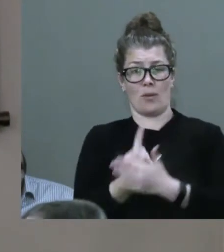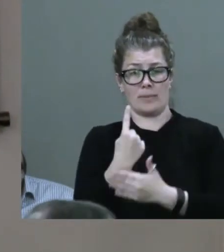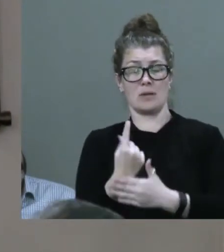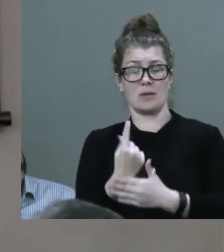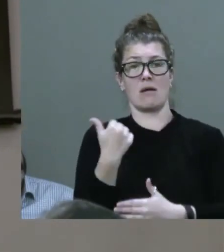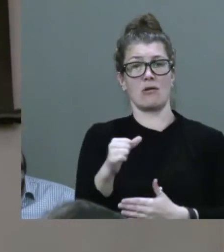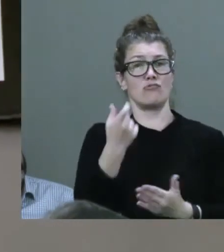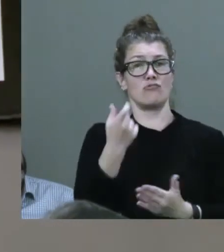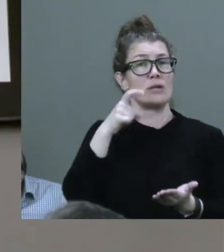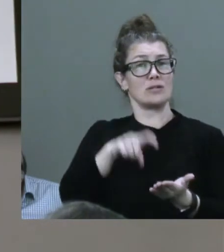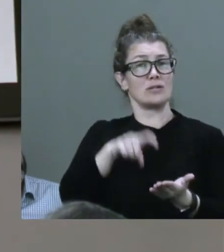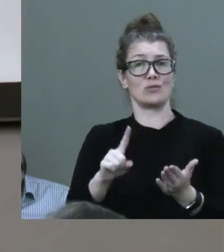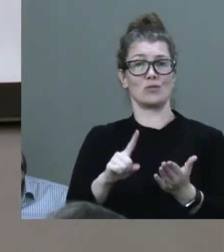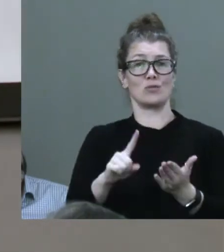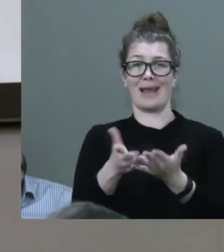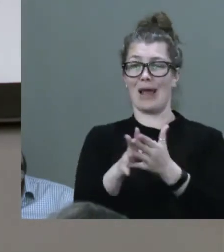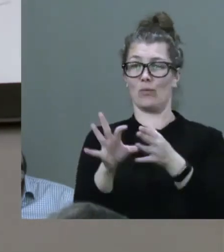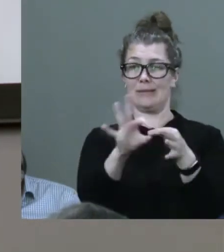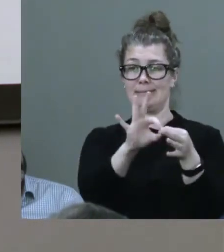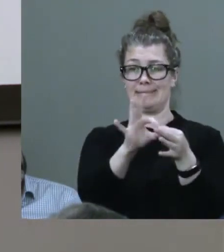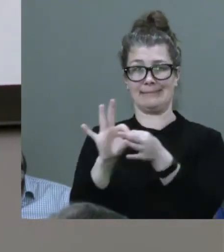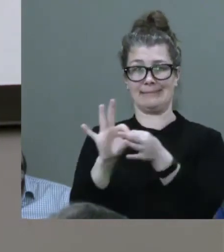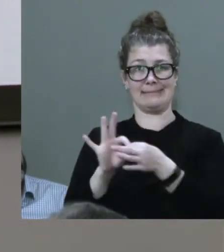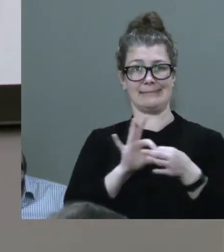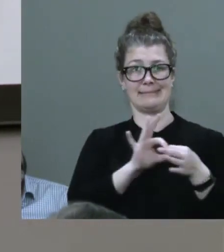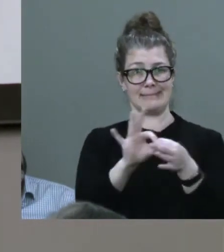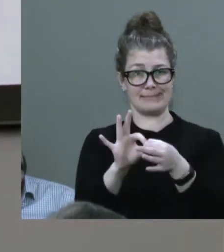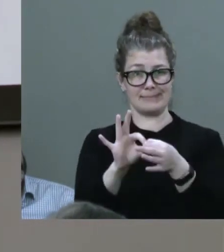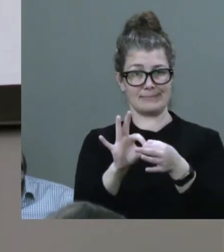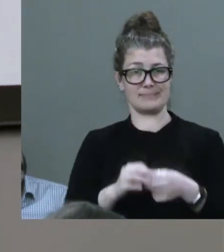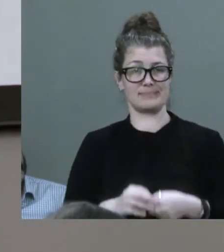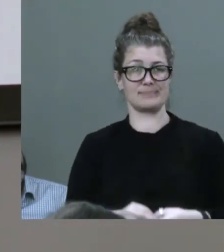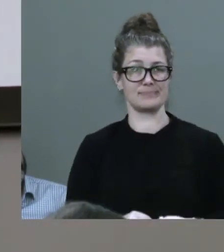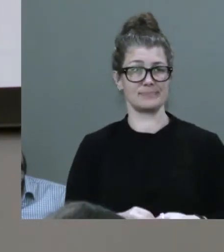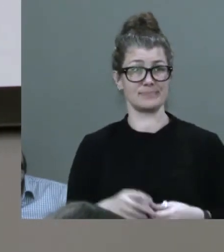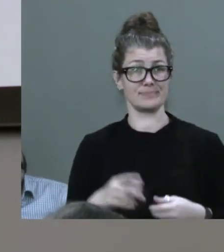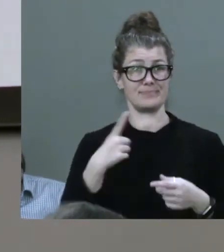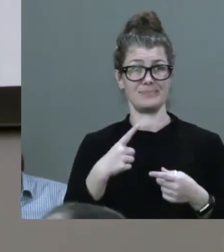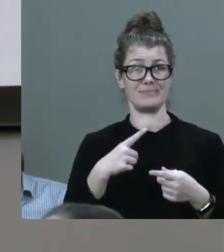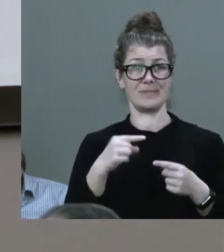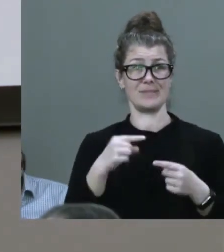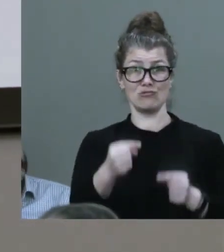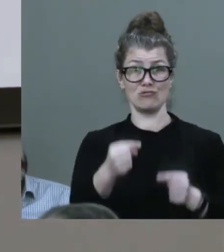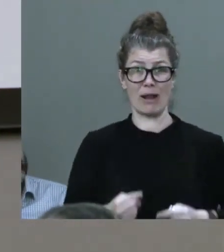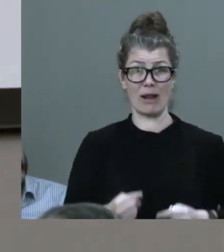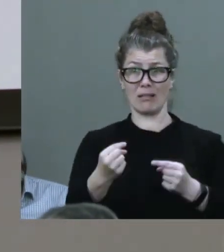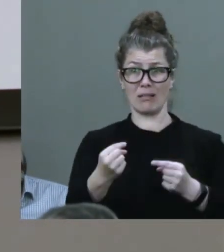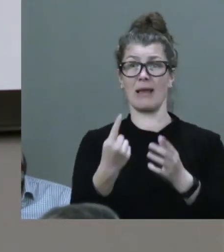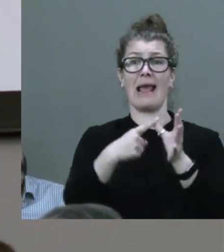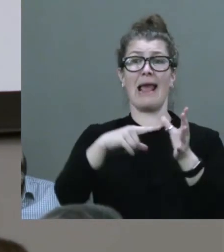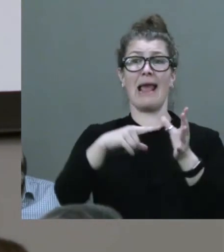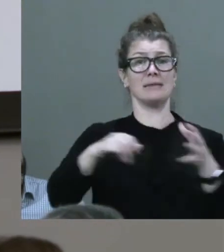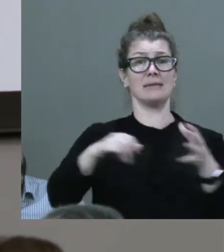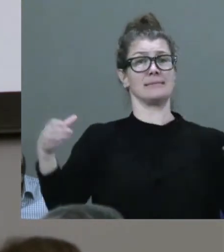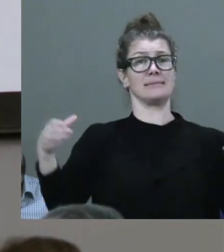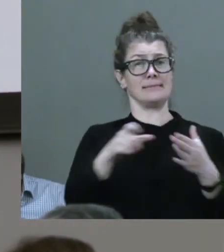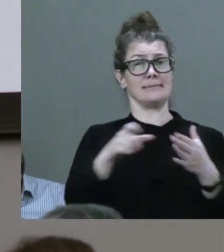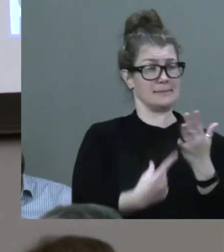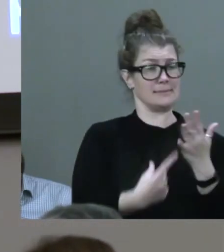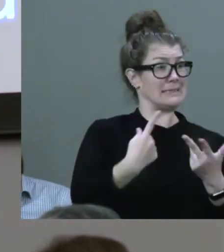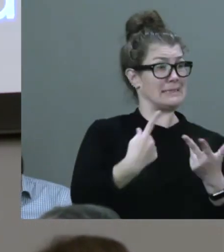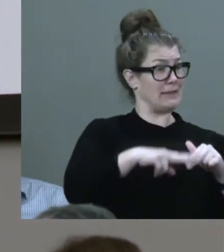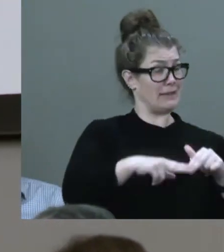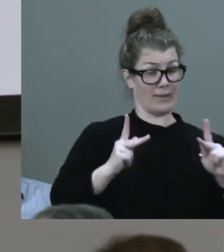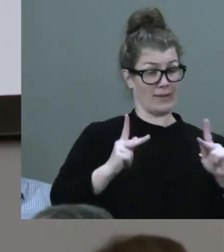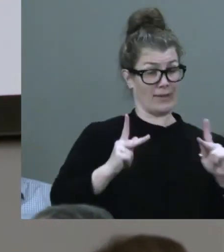fundamental interconnectedness of our struggle as disabled people. Whether we be physically disabled, whether we